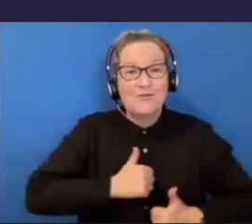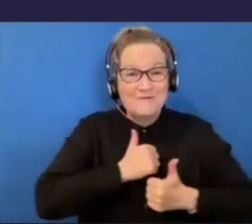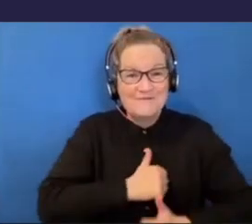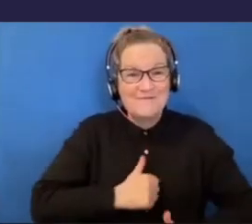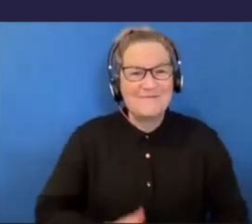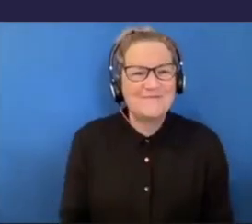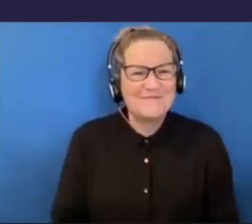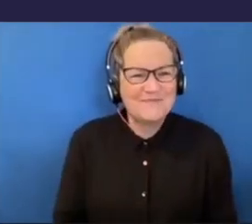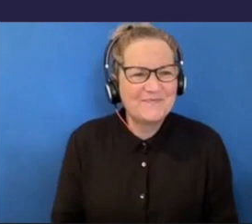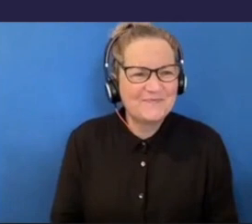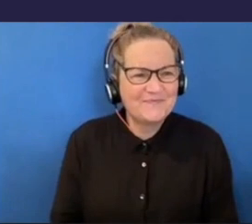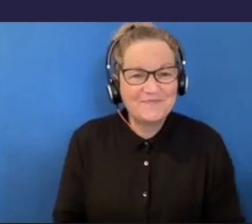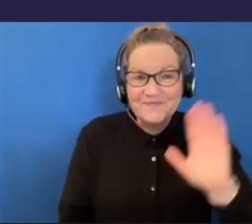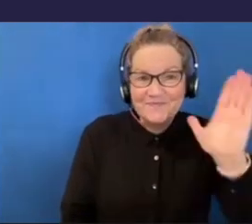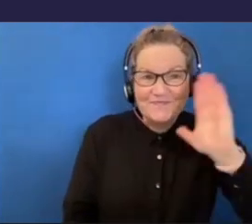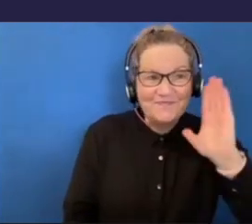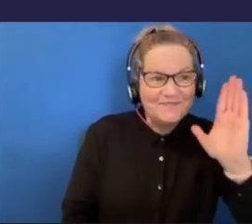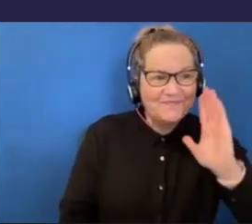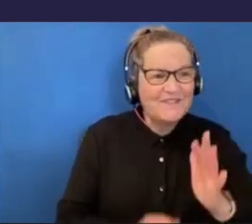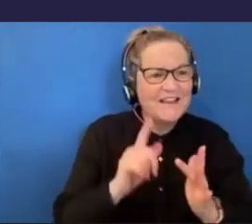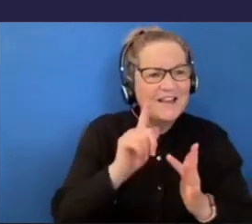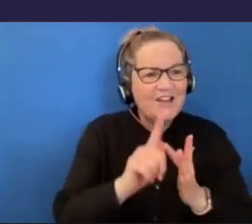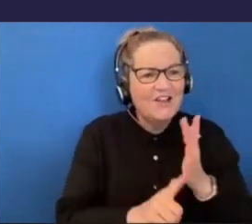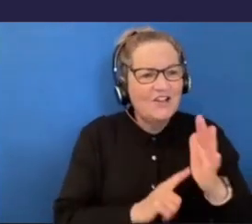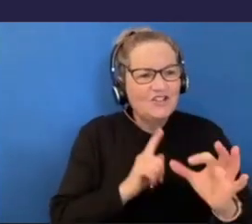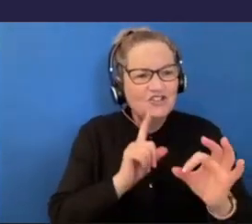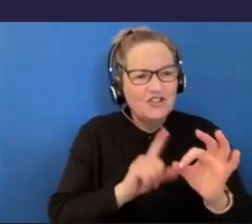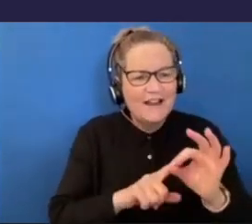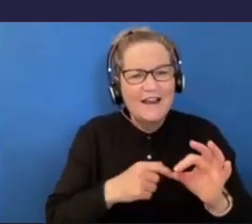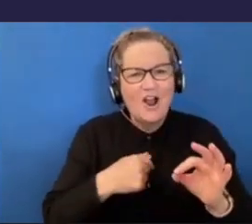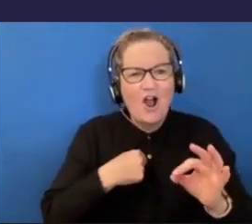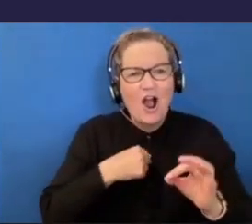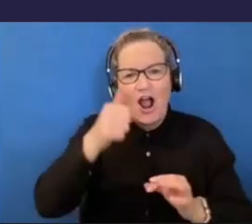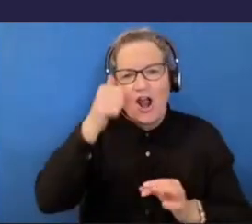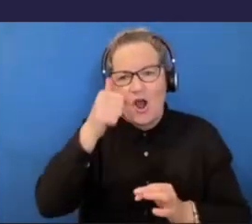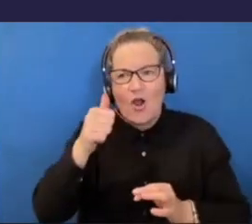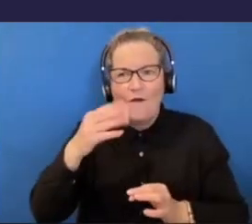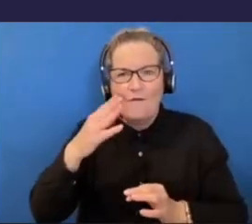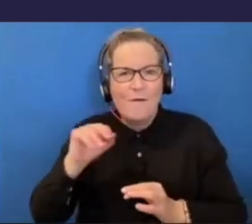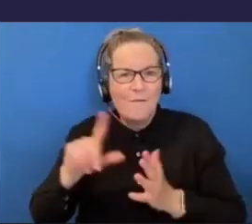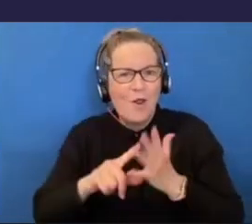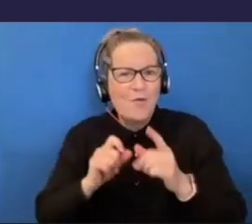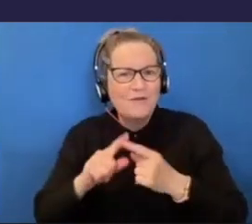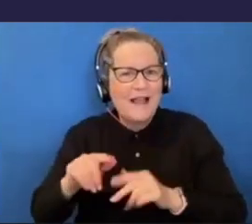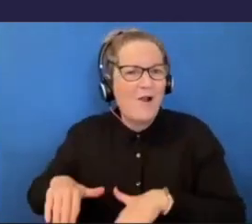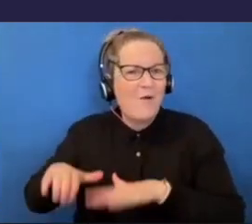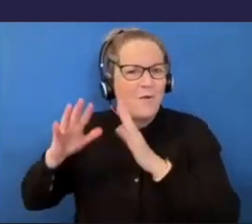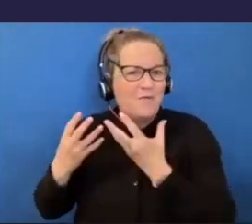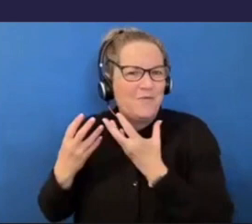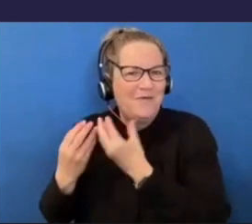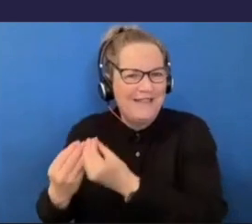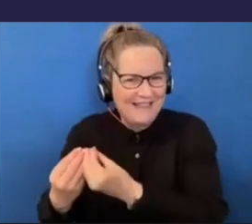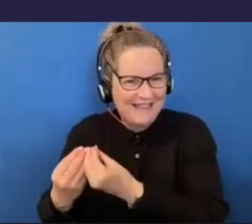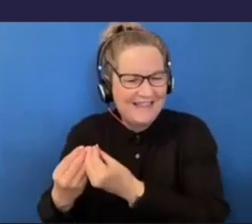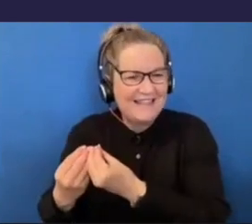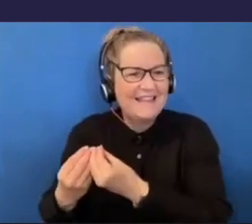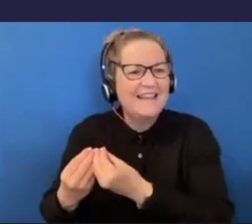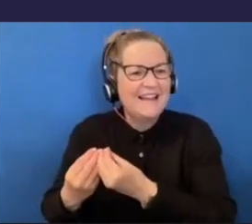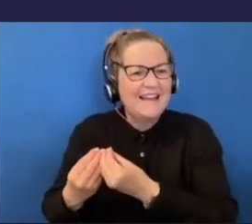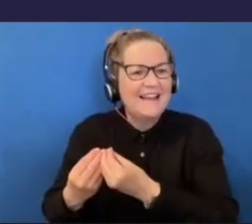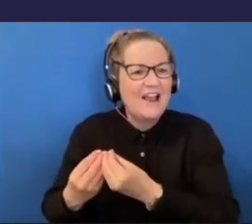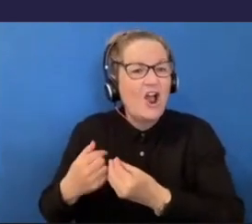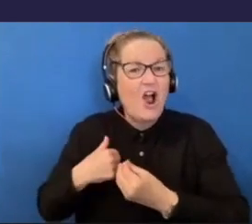I'm Jackie. Jackie, I know Jake through Lucy, so I grew up with Lucy, and while I was living in